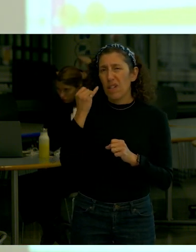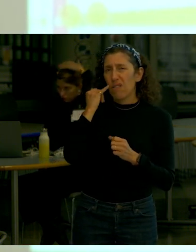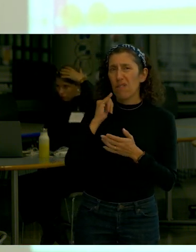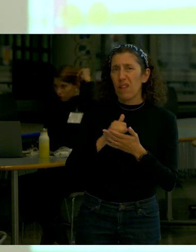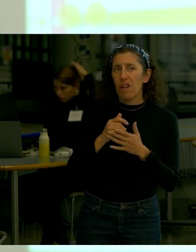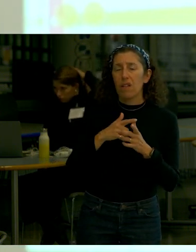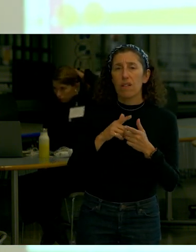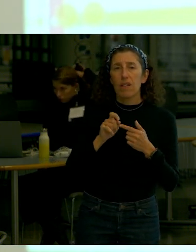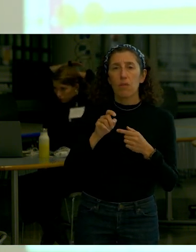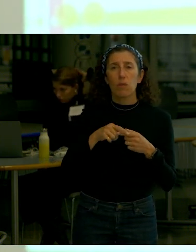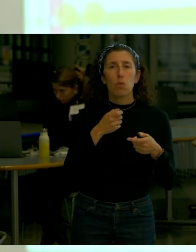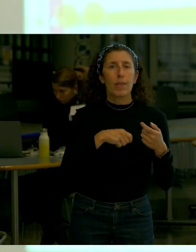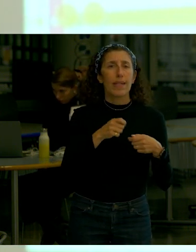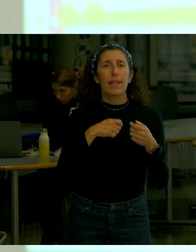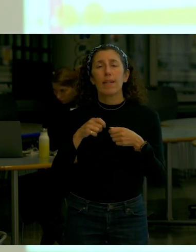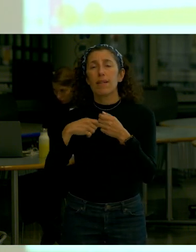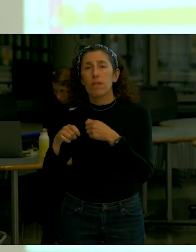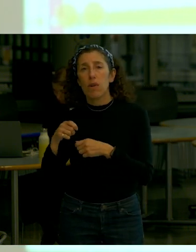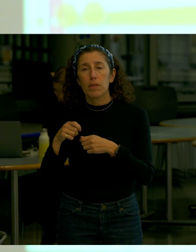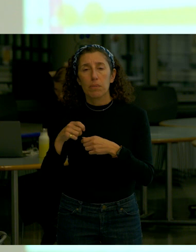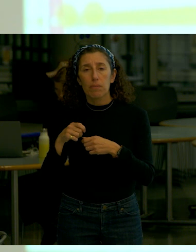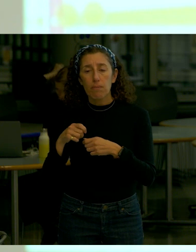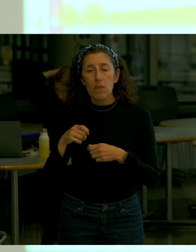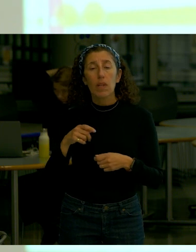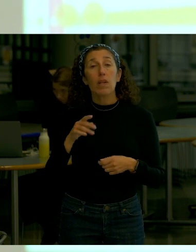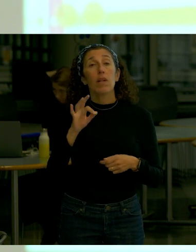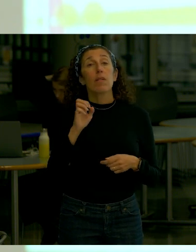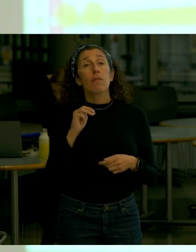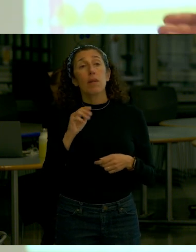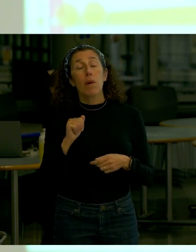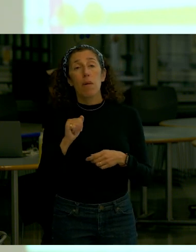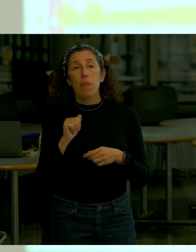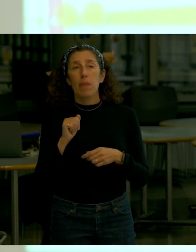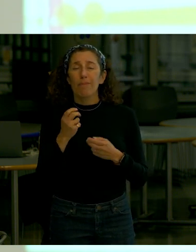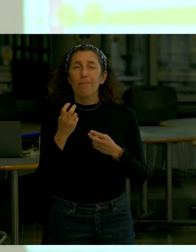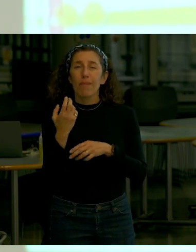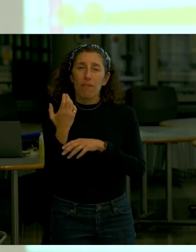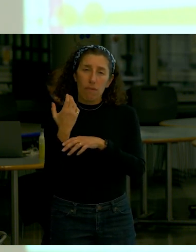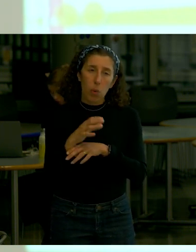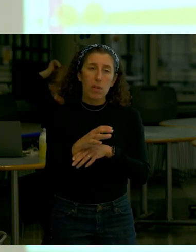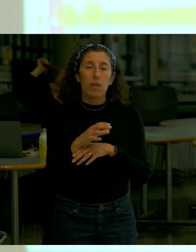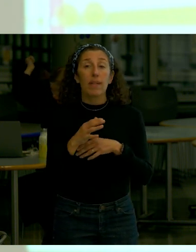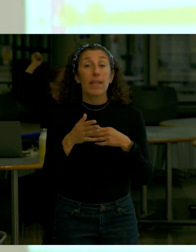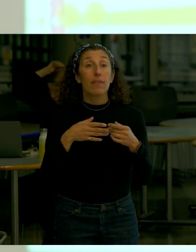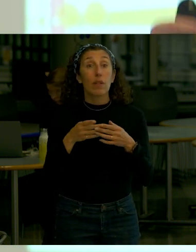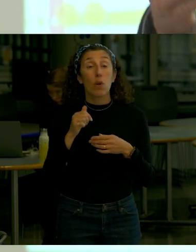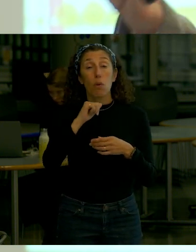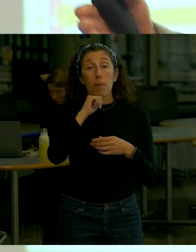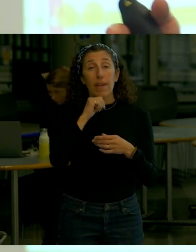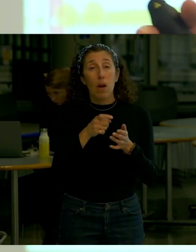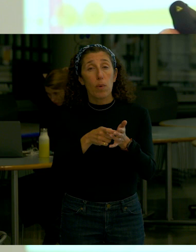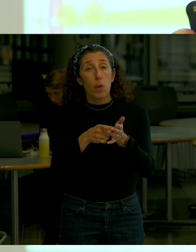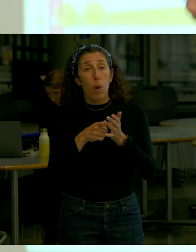FEMA said but that's our guidance and they forced us to reconstruct all the regulators on the east side so